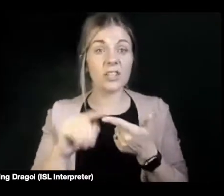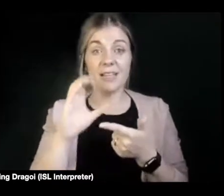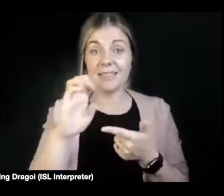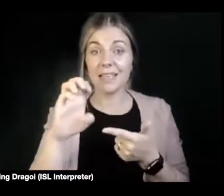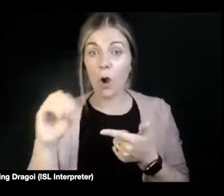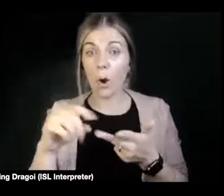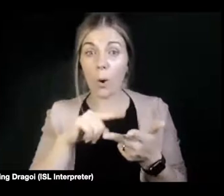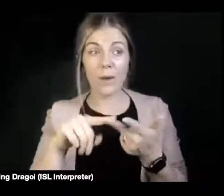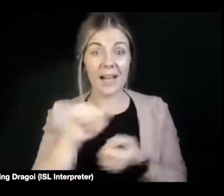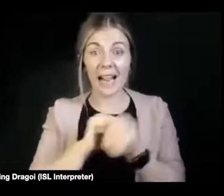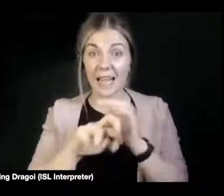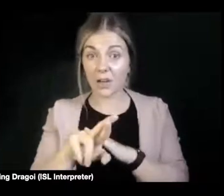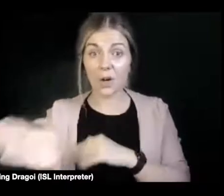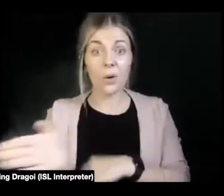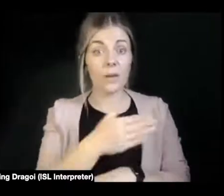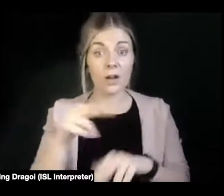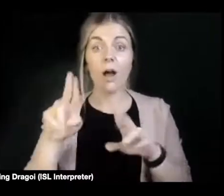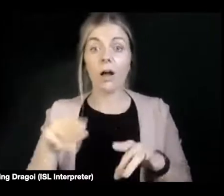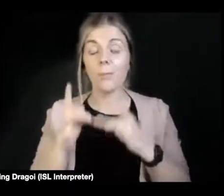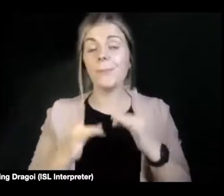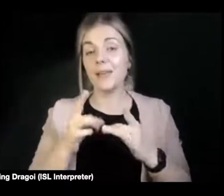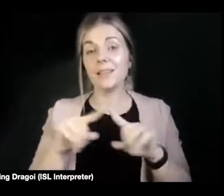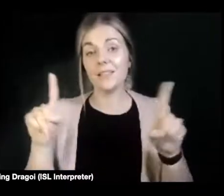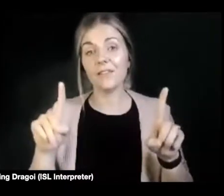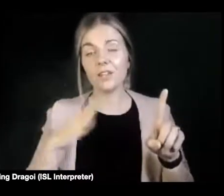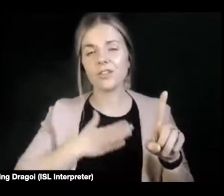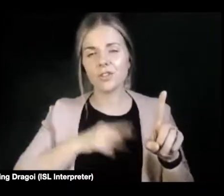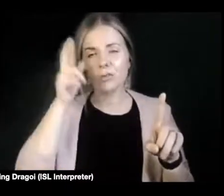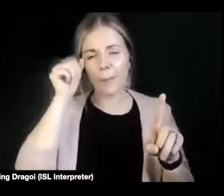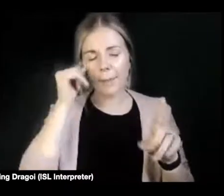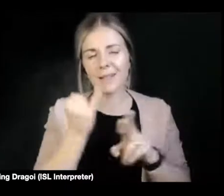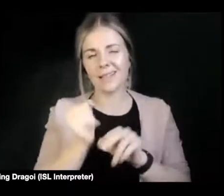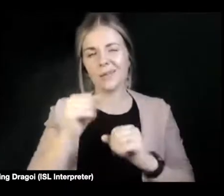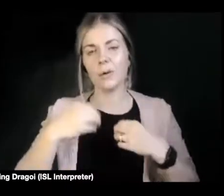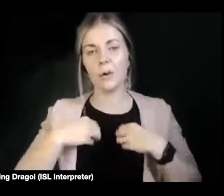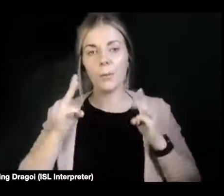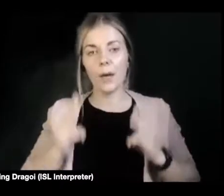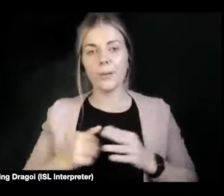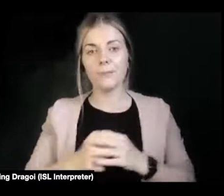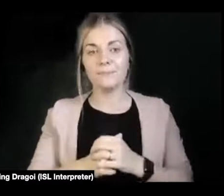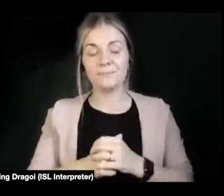make a difference. And just remember you have that inner power. I'm